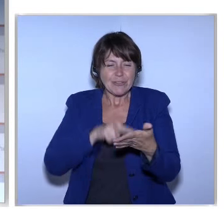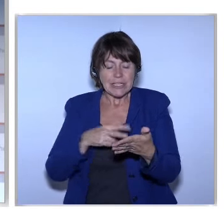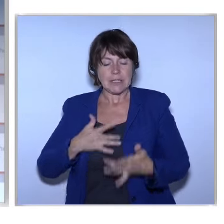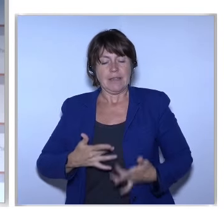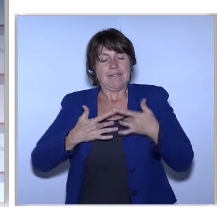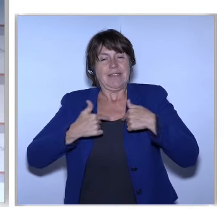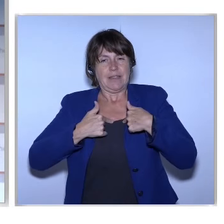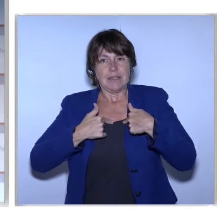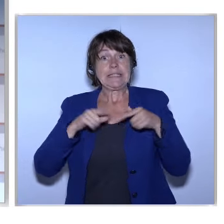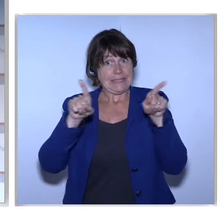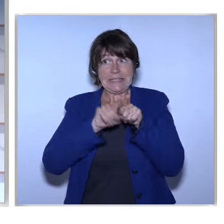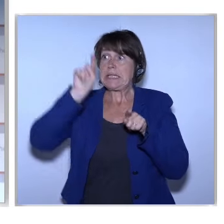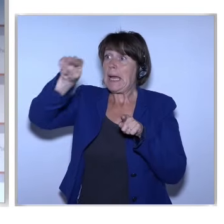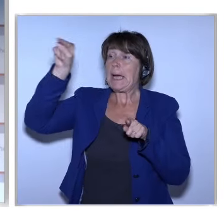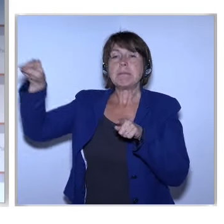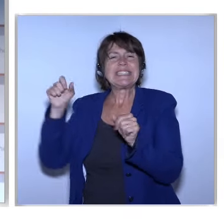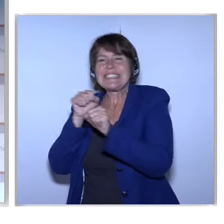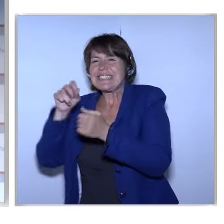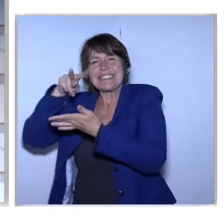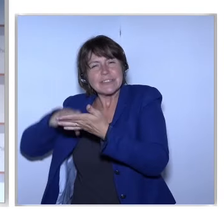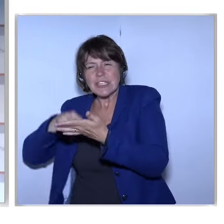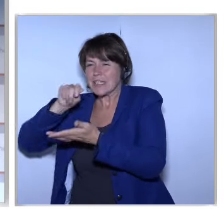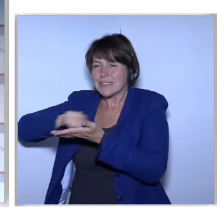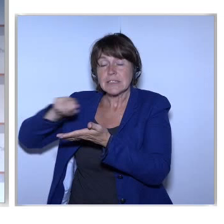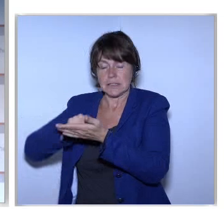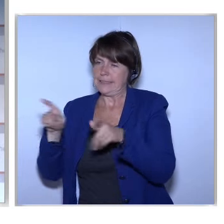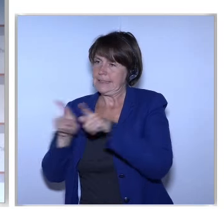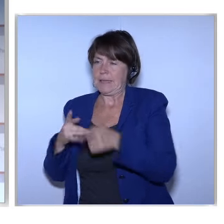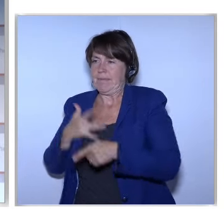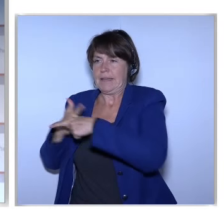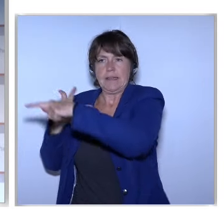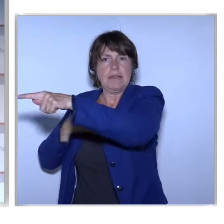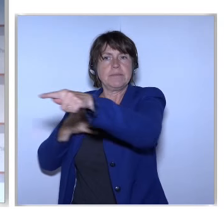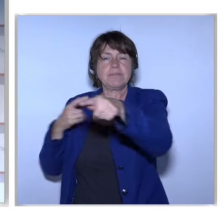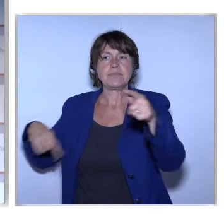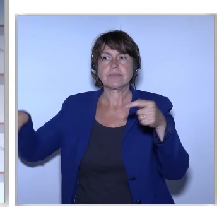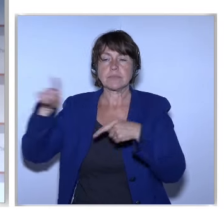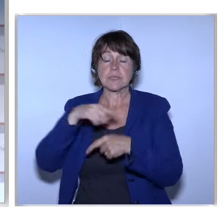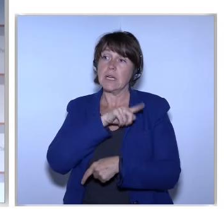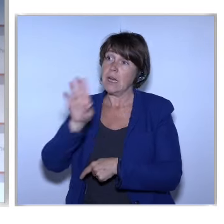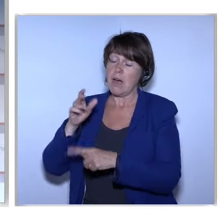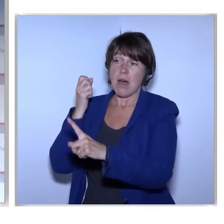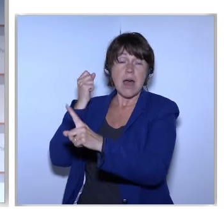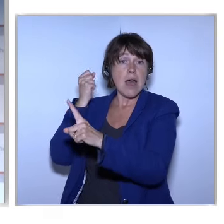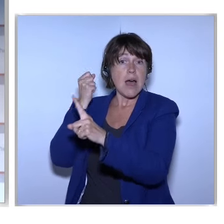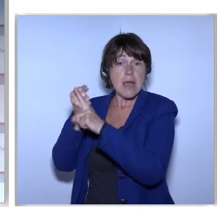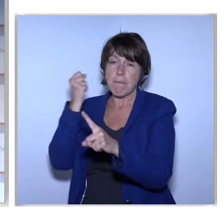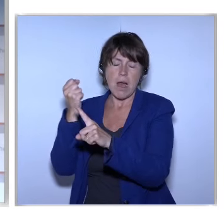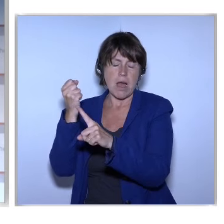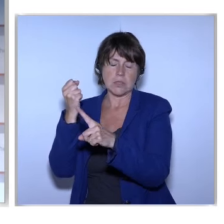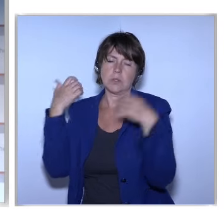The Impact Of Low Literacy Skills On Somebody's Lives Is Unimaginable It's Enormous